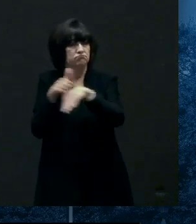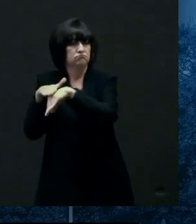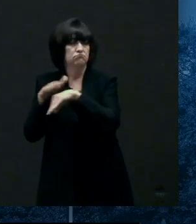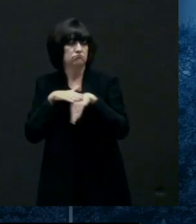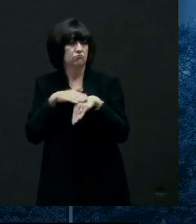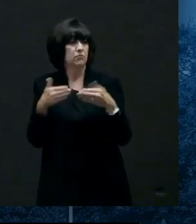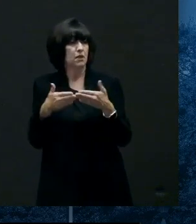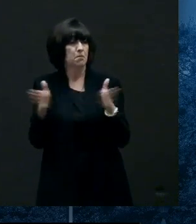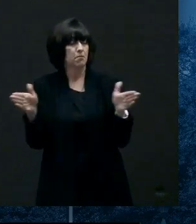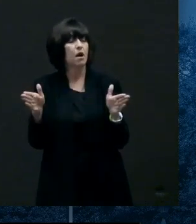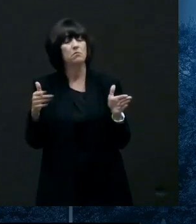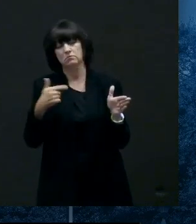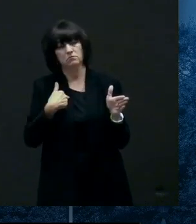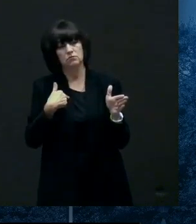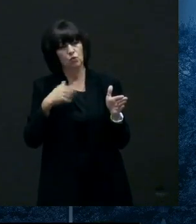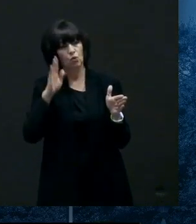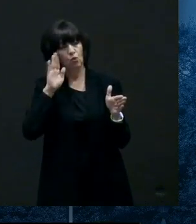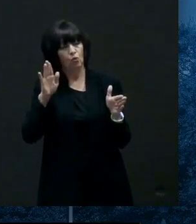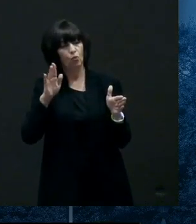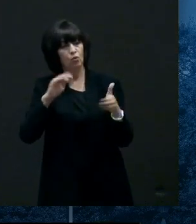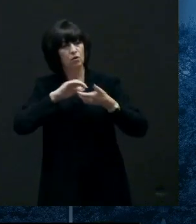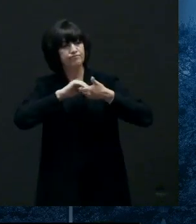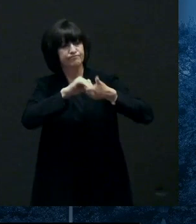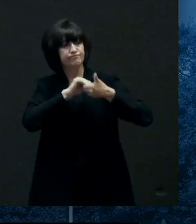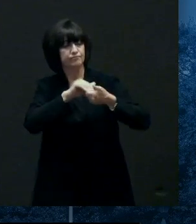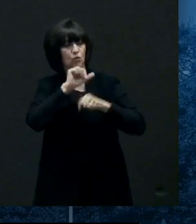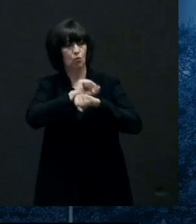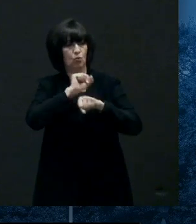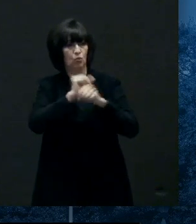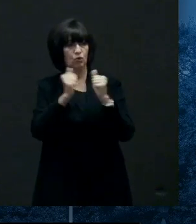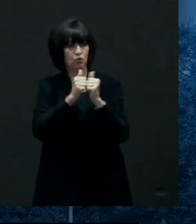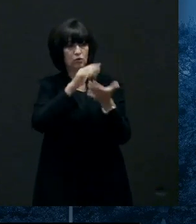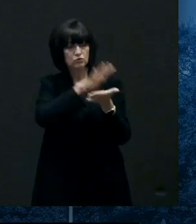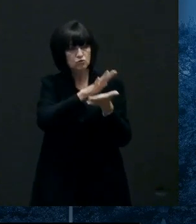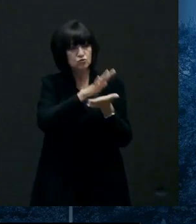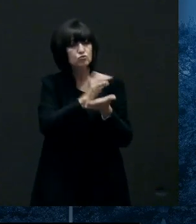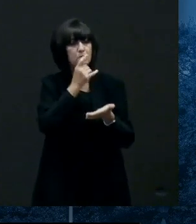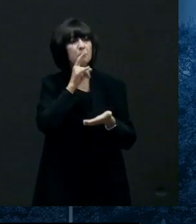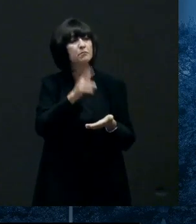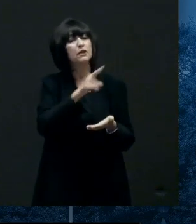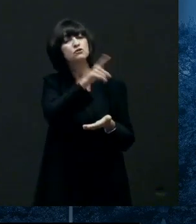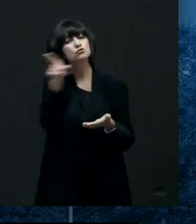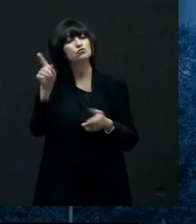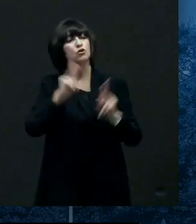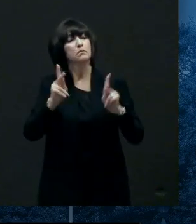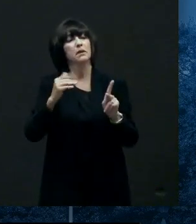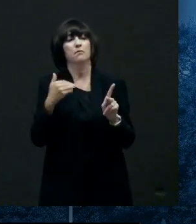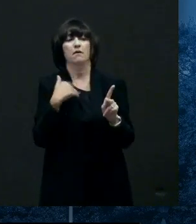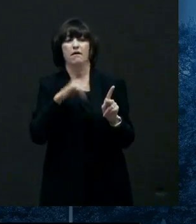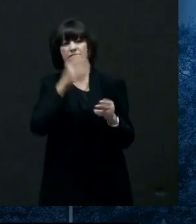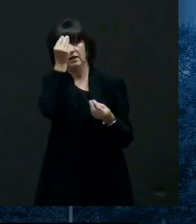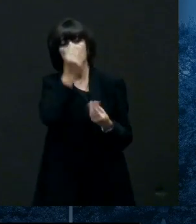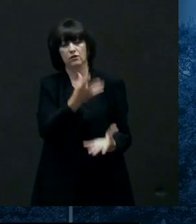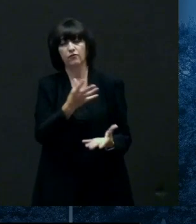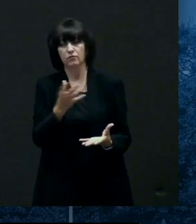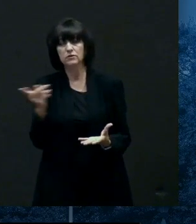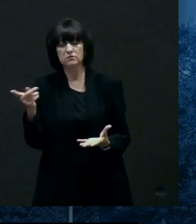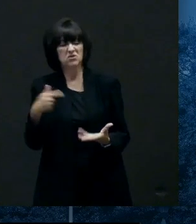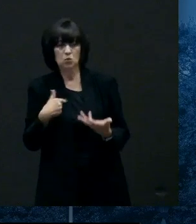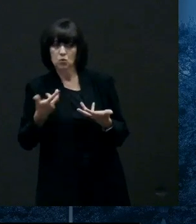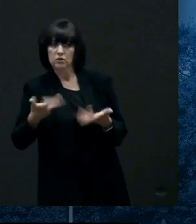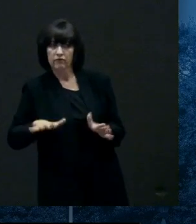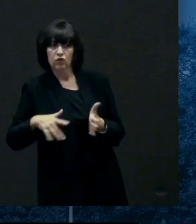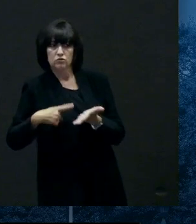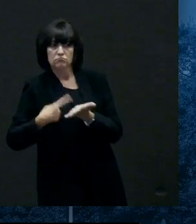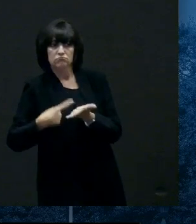work with the school the school district to make sure that people have the information that they may need and we've we've talked about it quite a bit uh